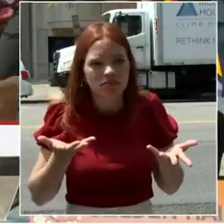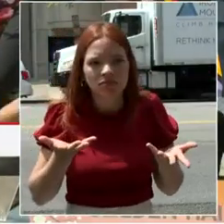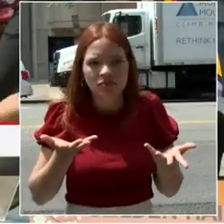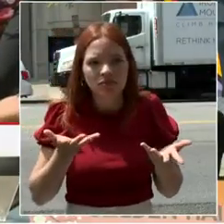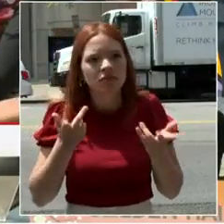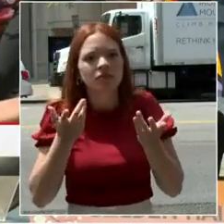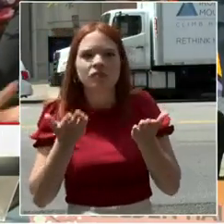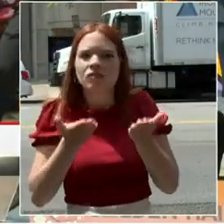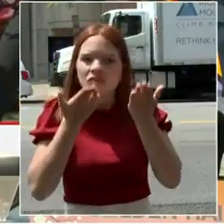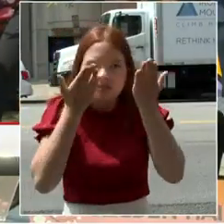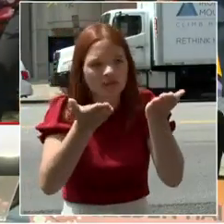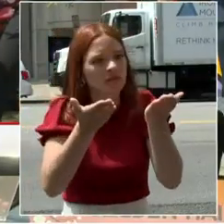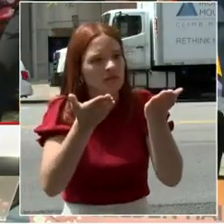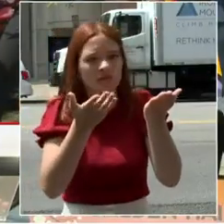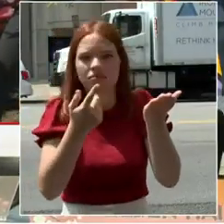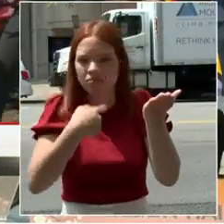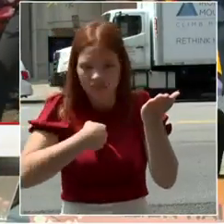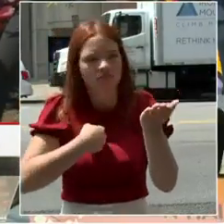Yeah.